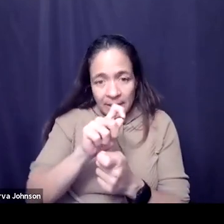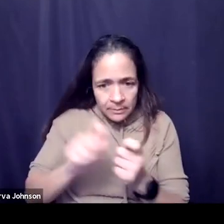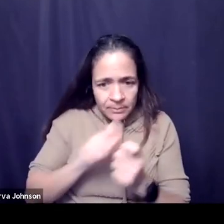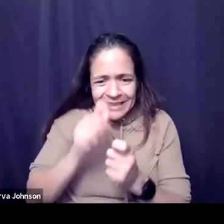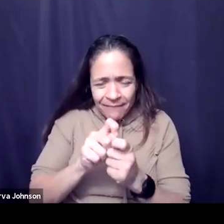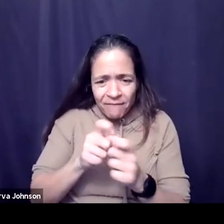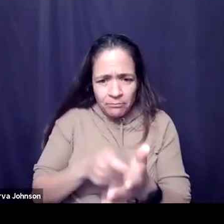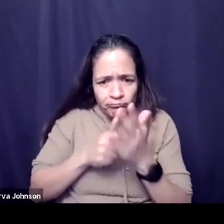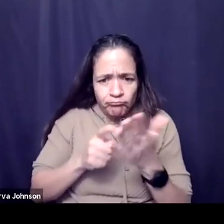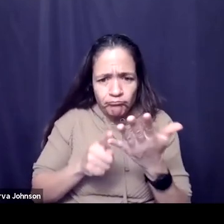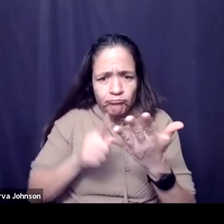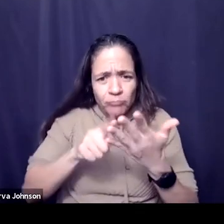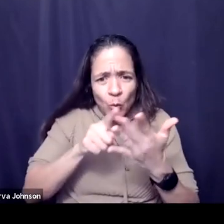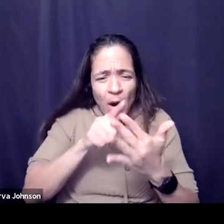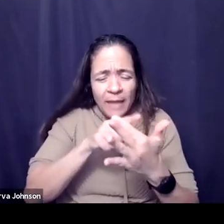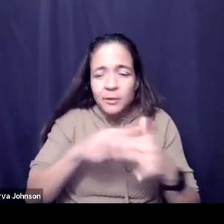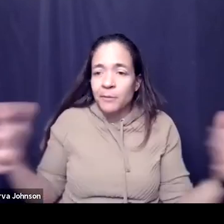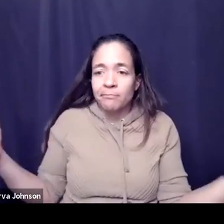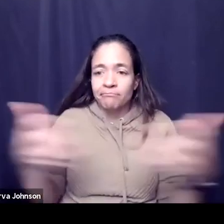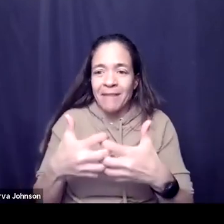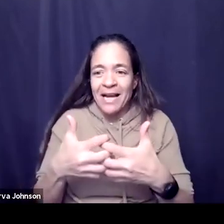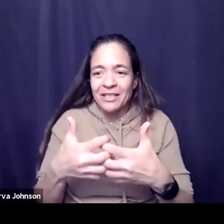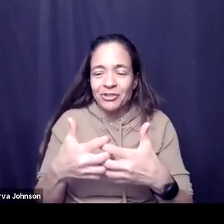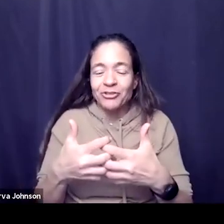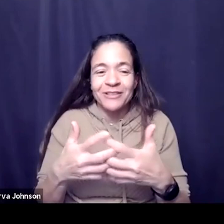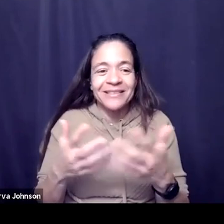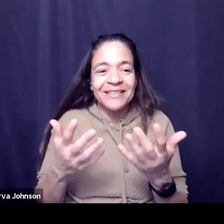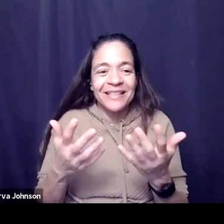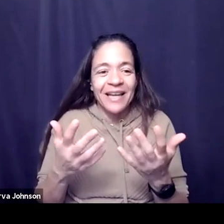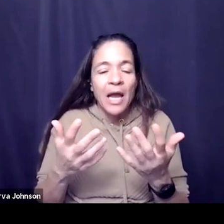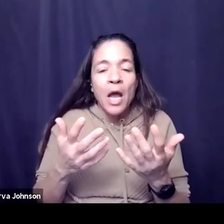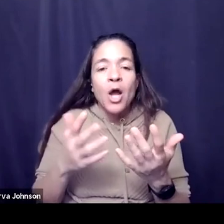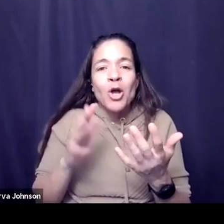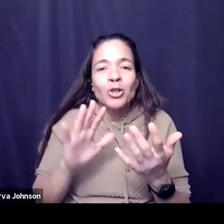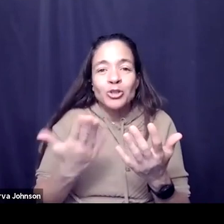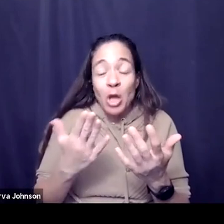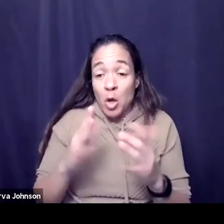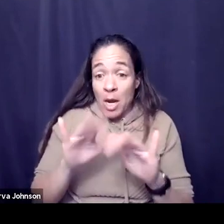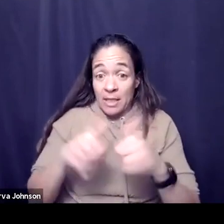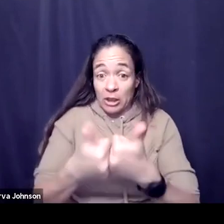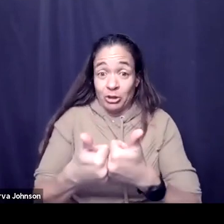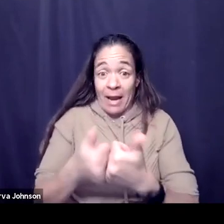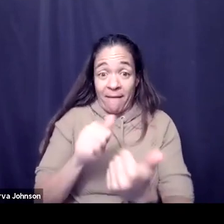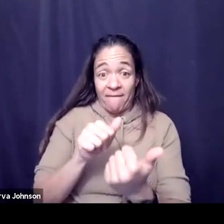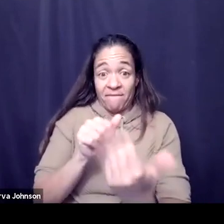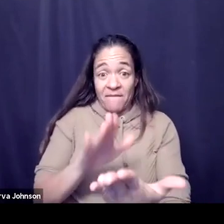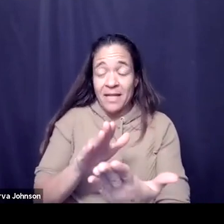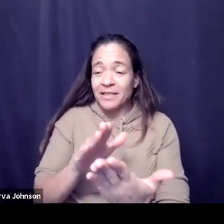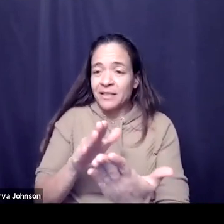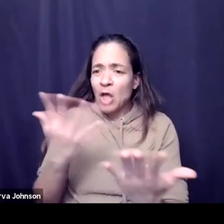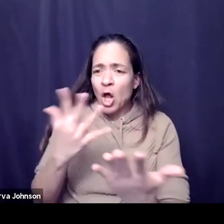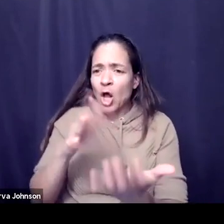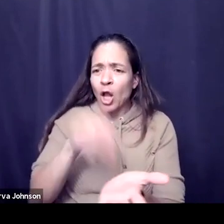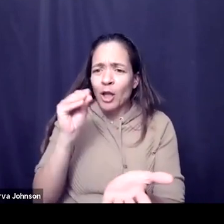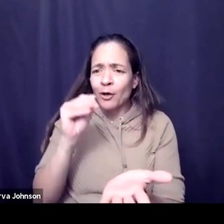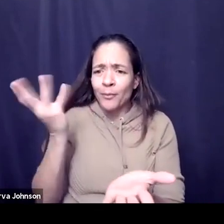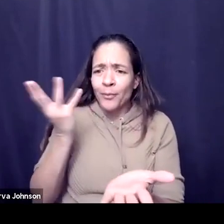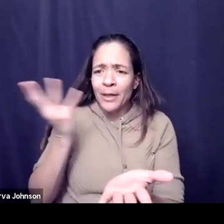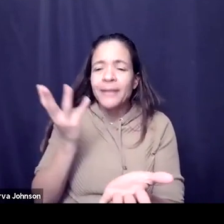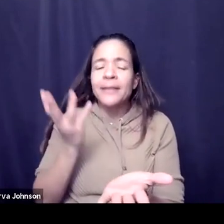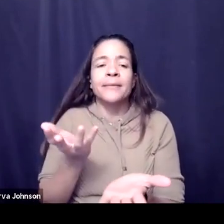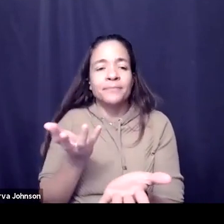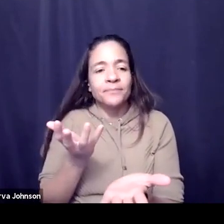so i think the the lesson there of as far as like challenges people face um uh oh you know